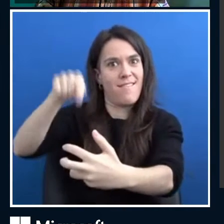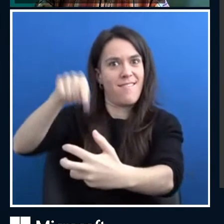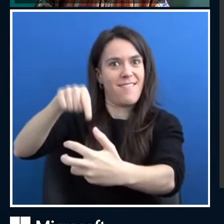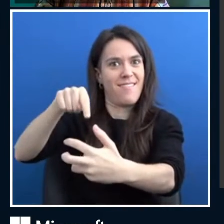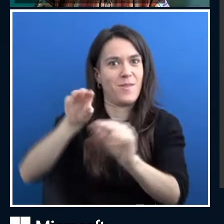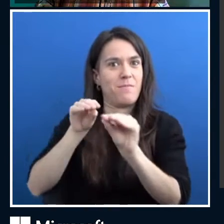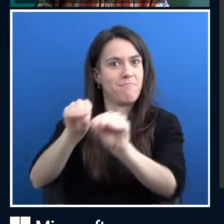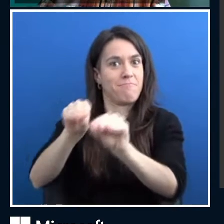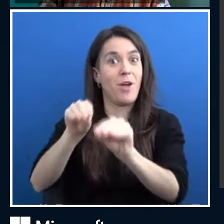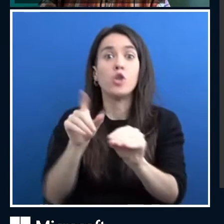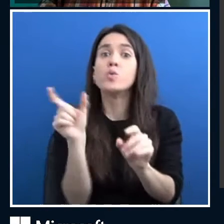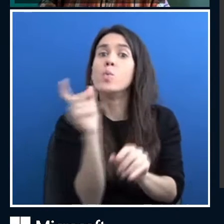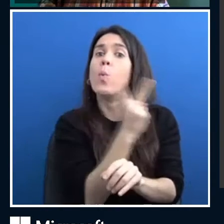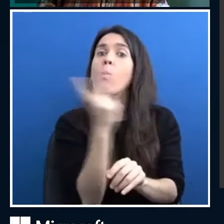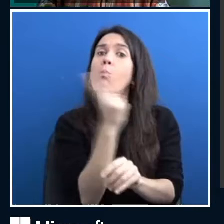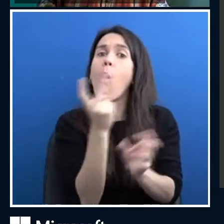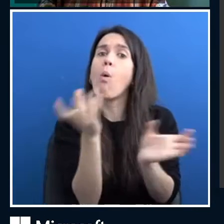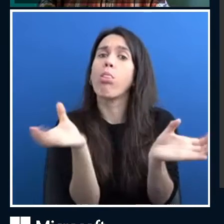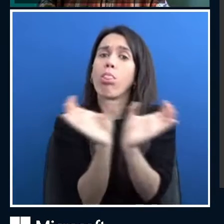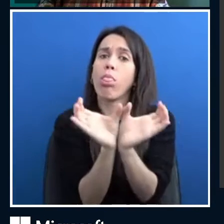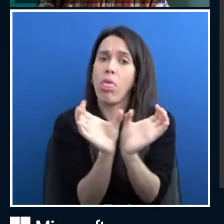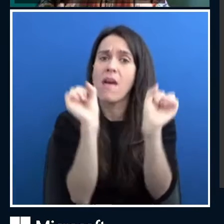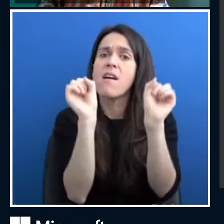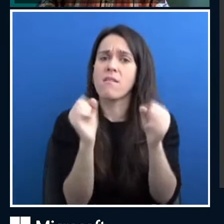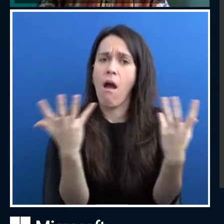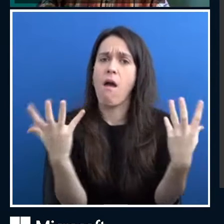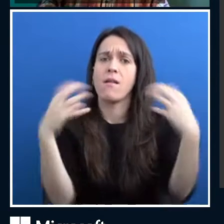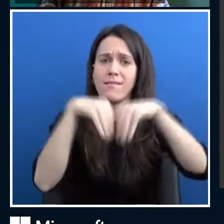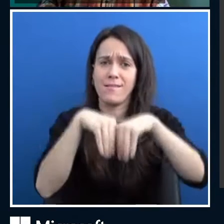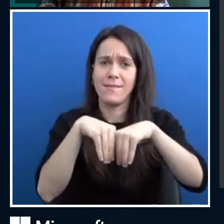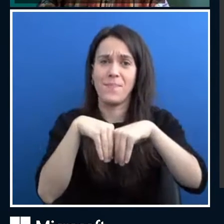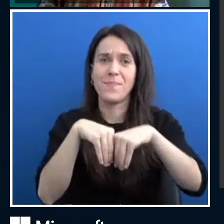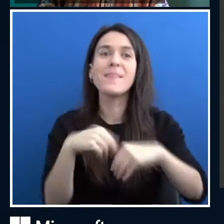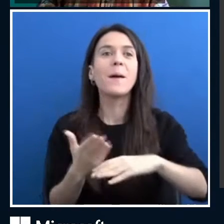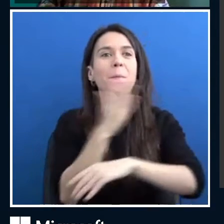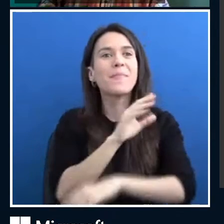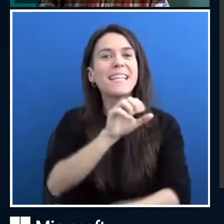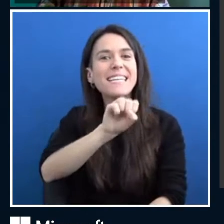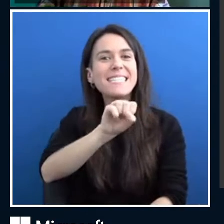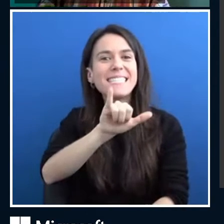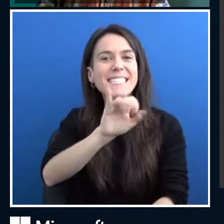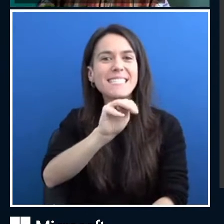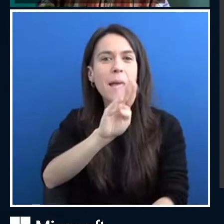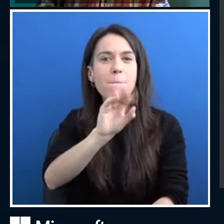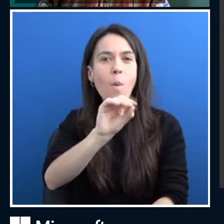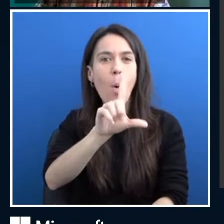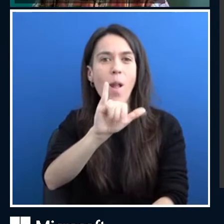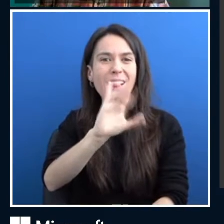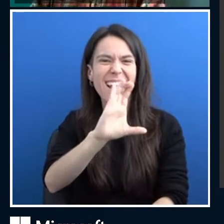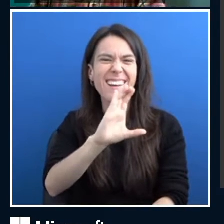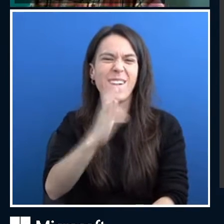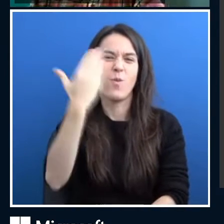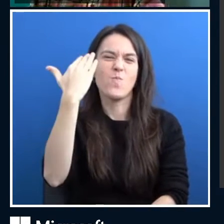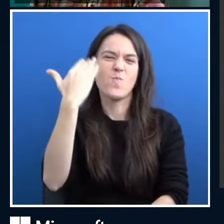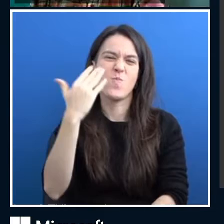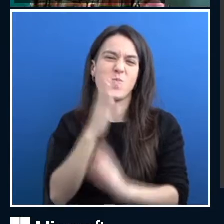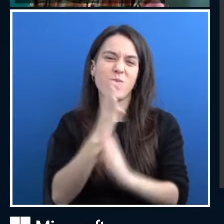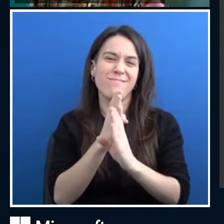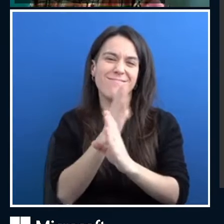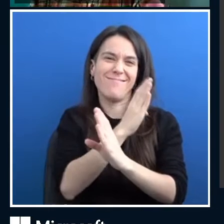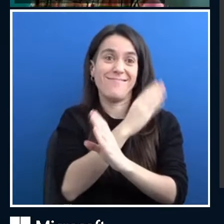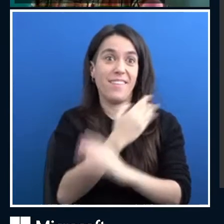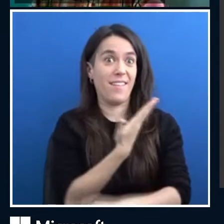It happened that symbolic approach was very popular in the beginning of AI history. And then at some point, when the revival of